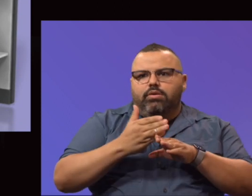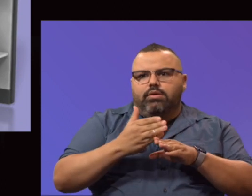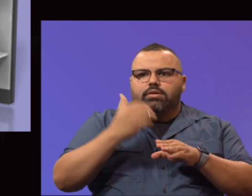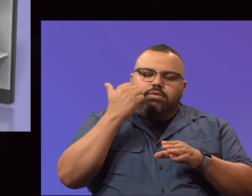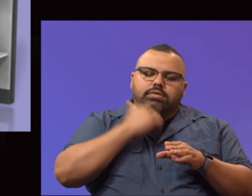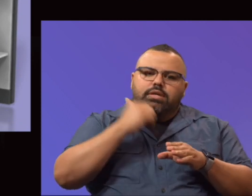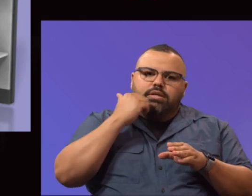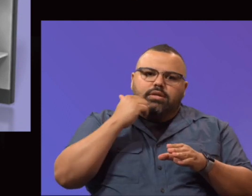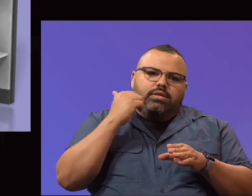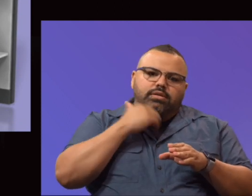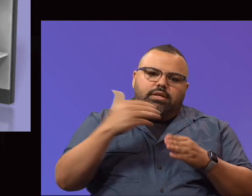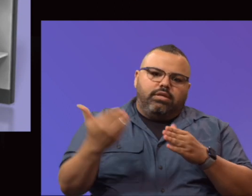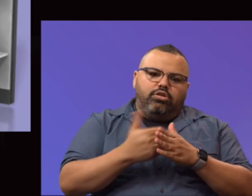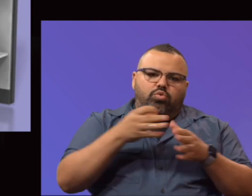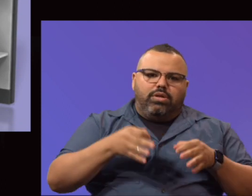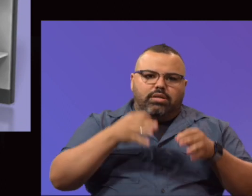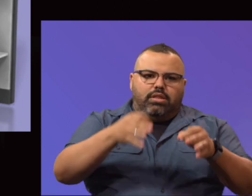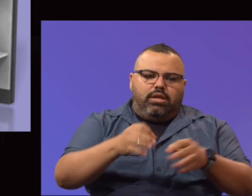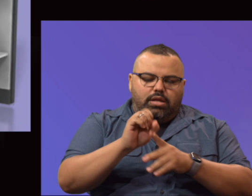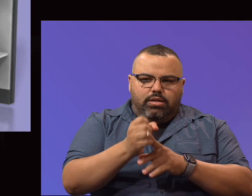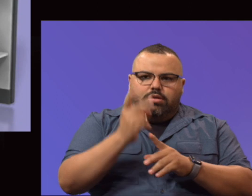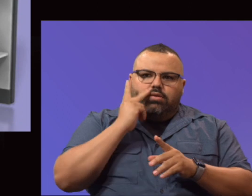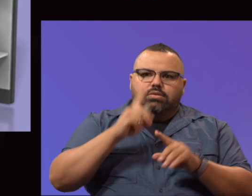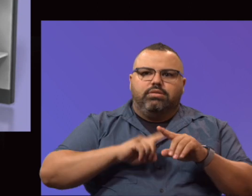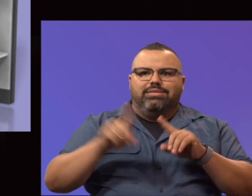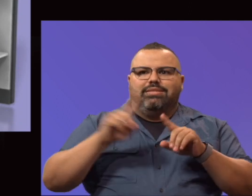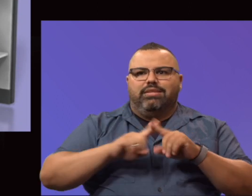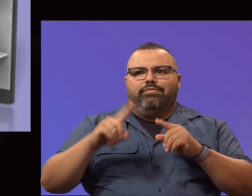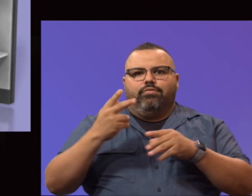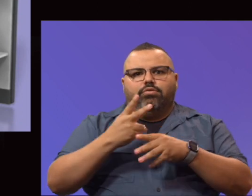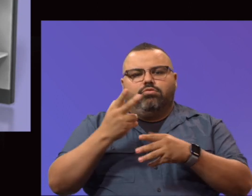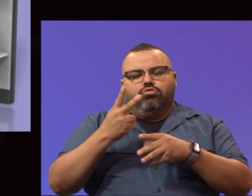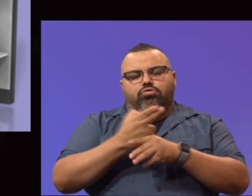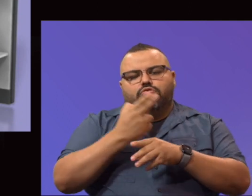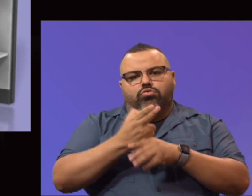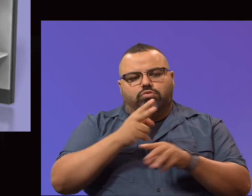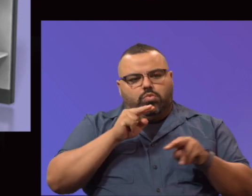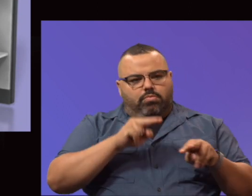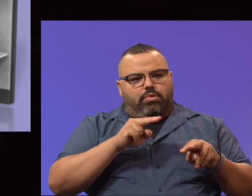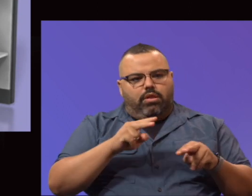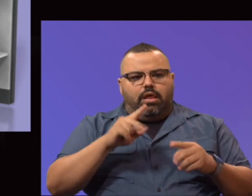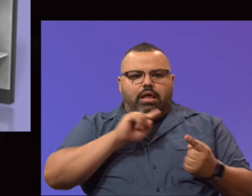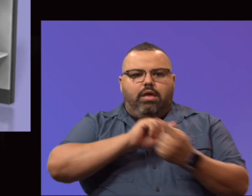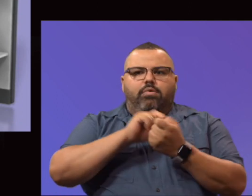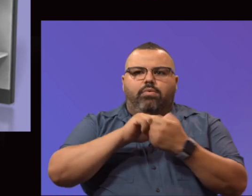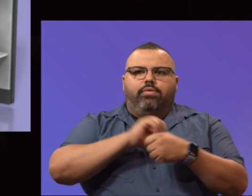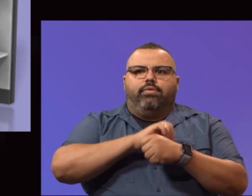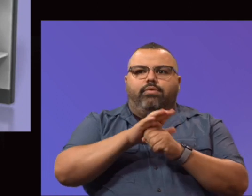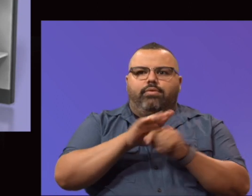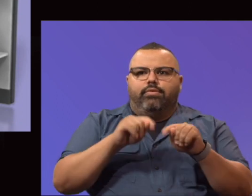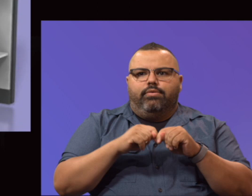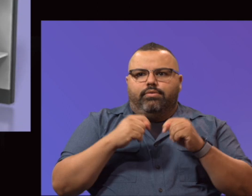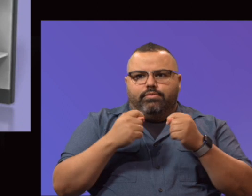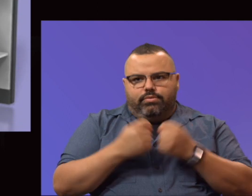cases. You see all the different metrics that we monitor daily. I usually meet with the COVID-19 team every week or